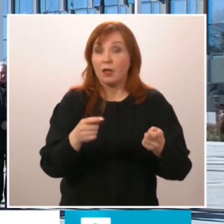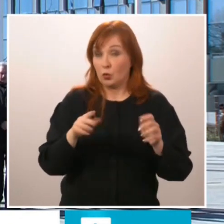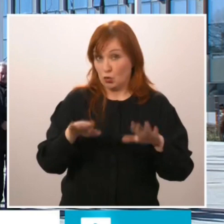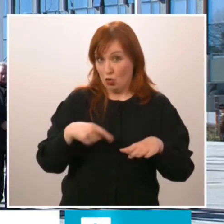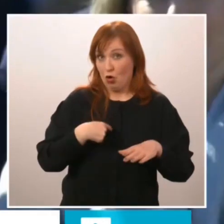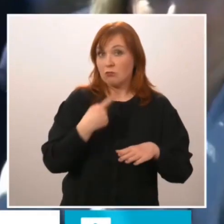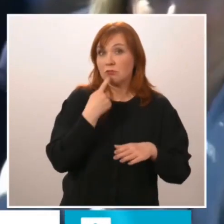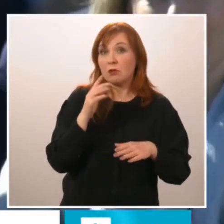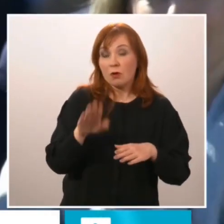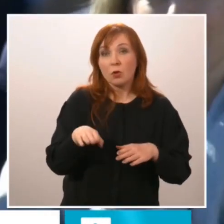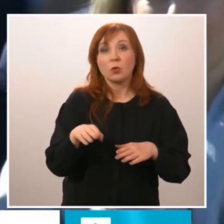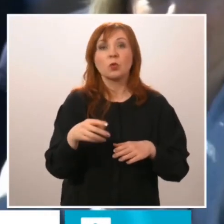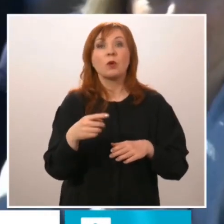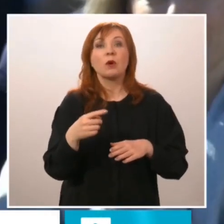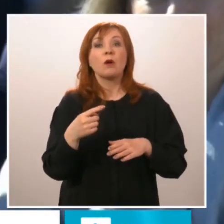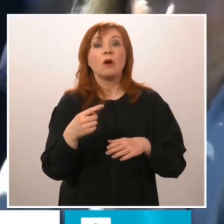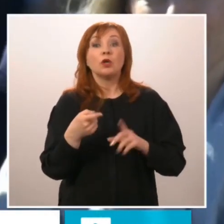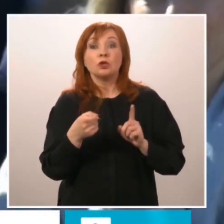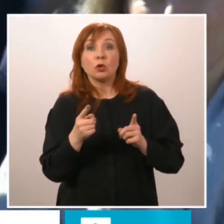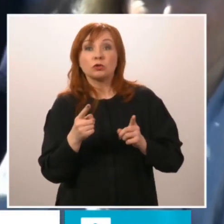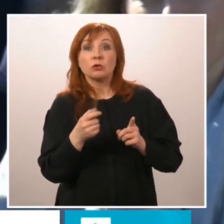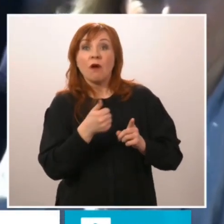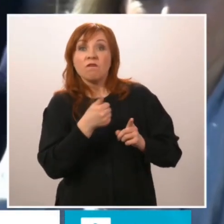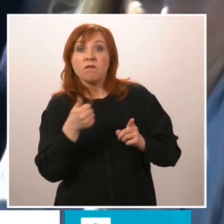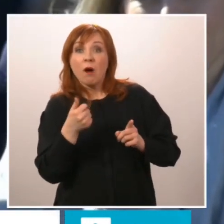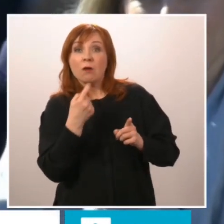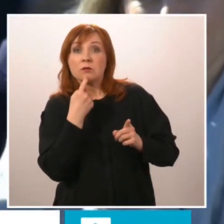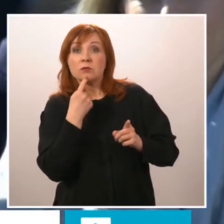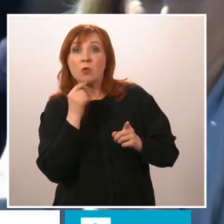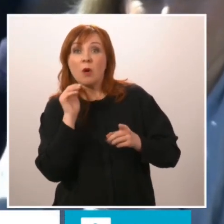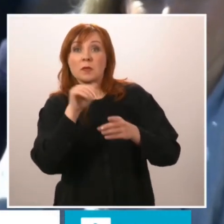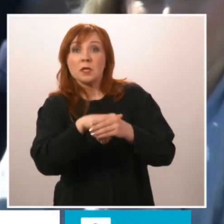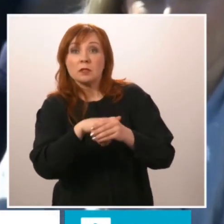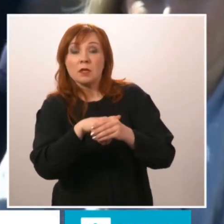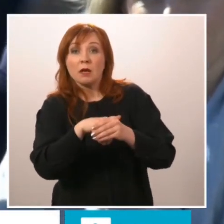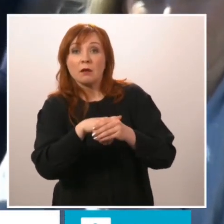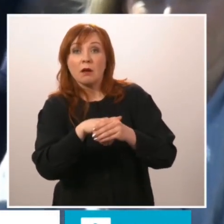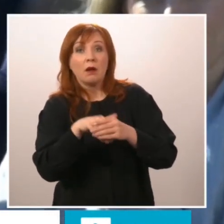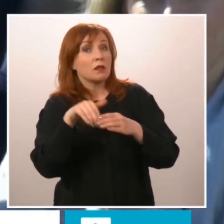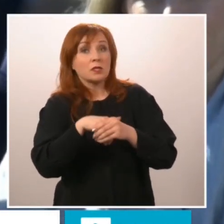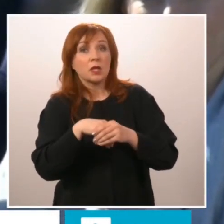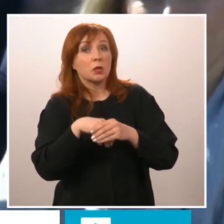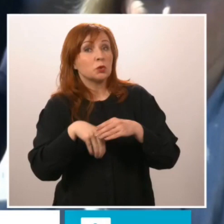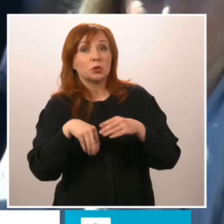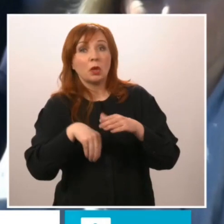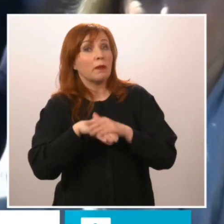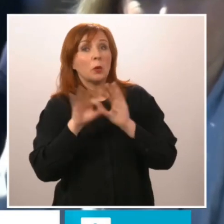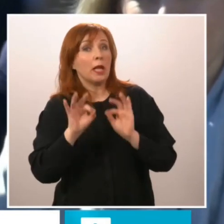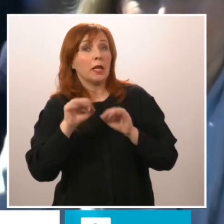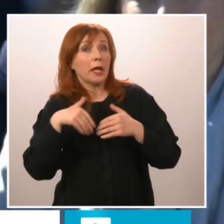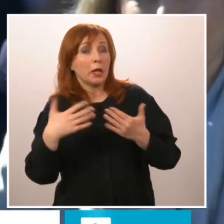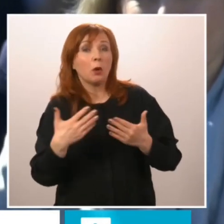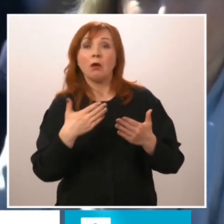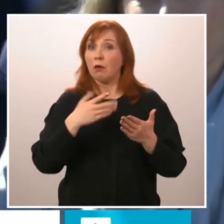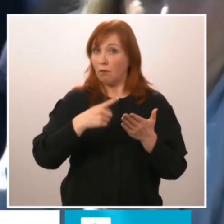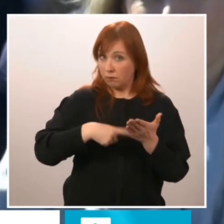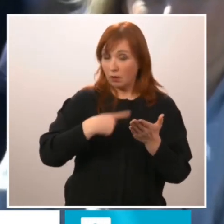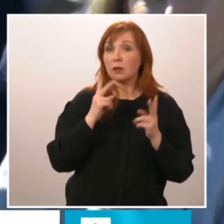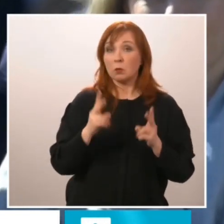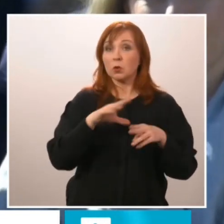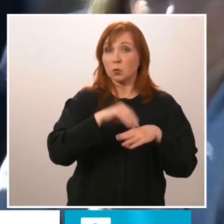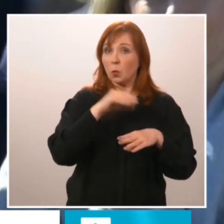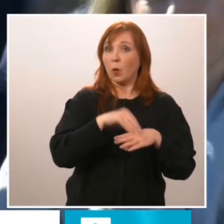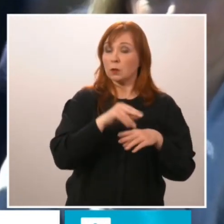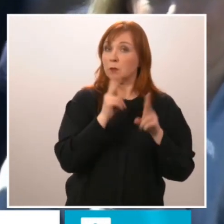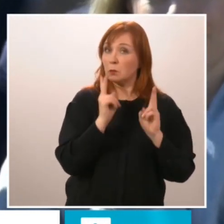is not complete without that of Sweden. Our persistent efforts for a rapid Swedish